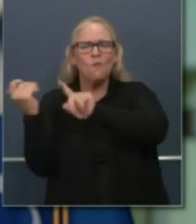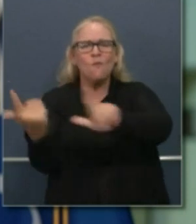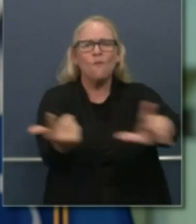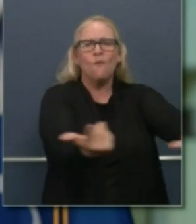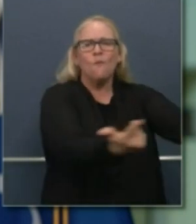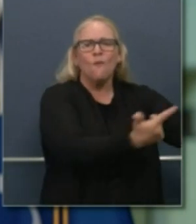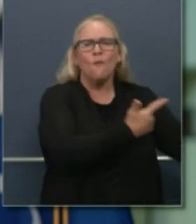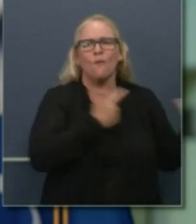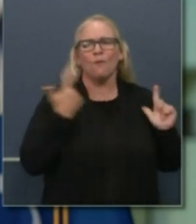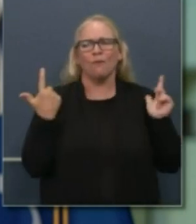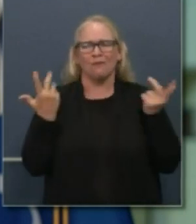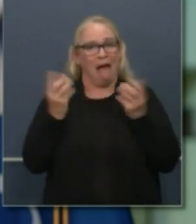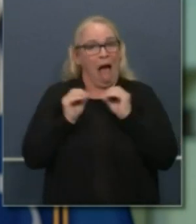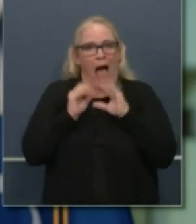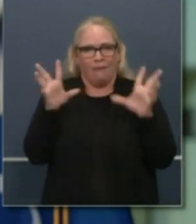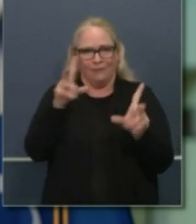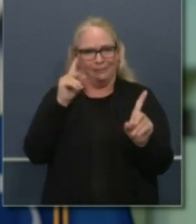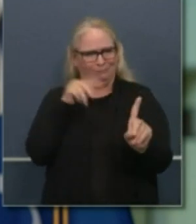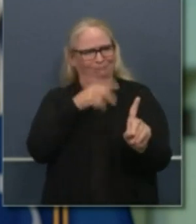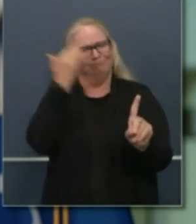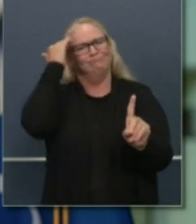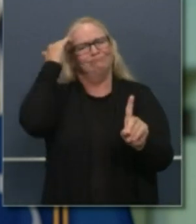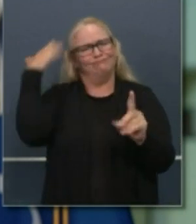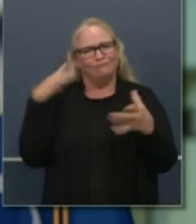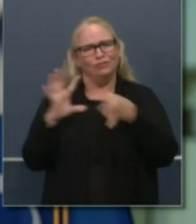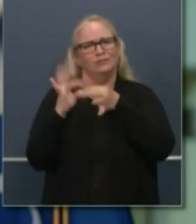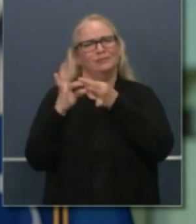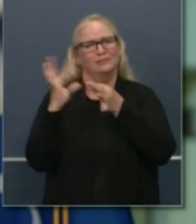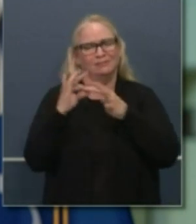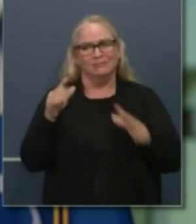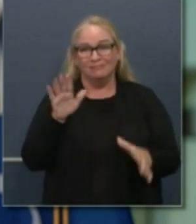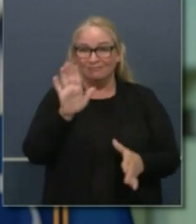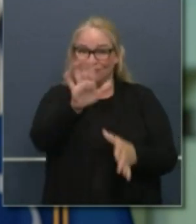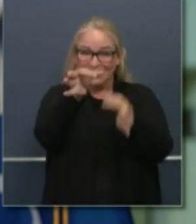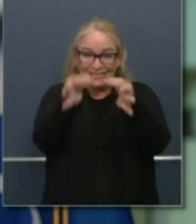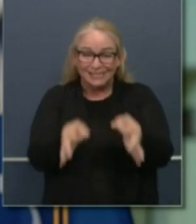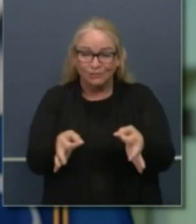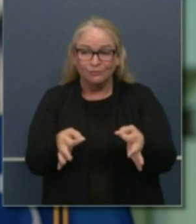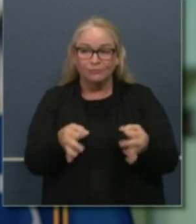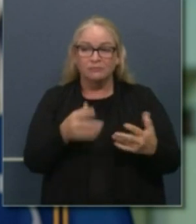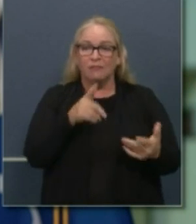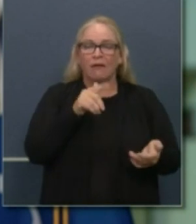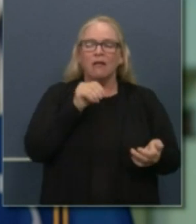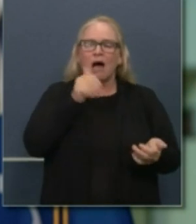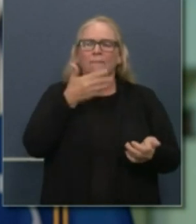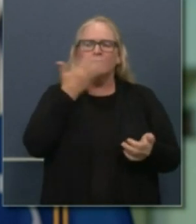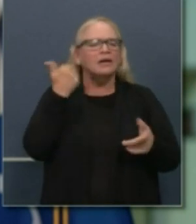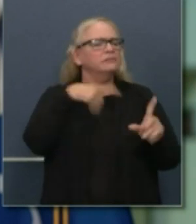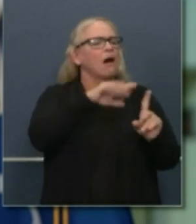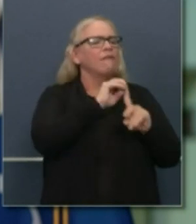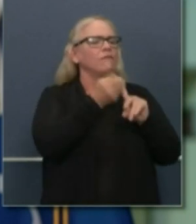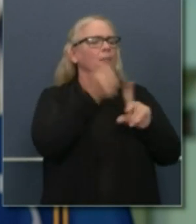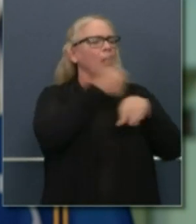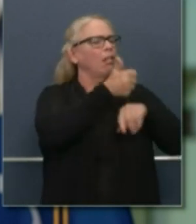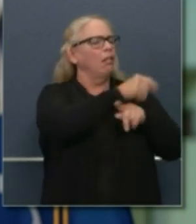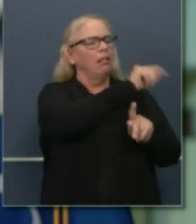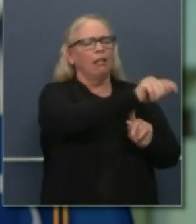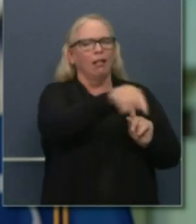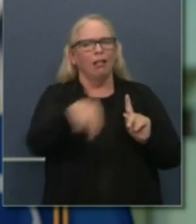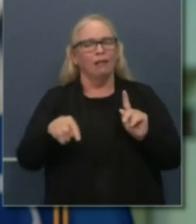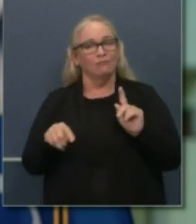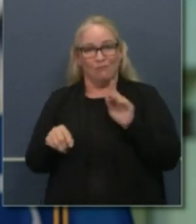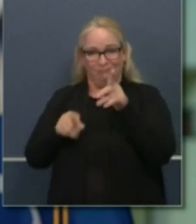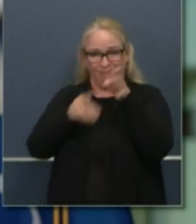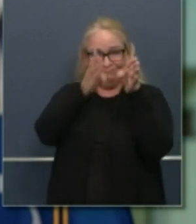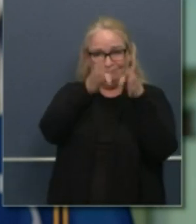-evident and that is that it is our decisions, not our conditions, our decisions that will determine our fate and future as it relates to